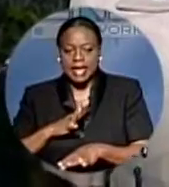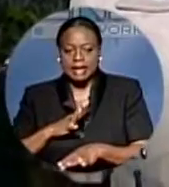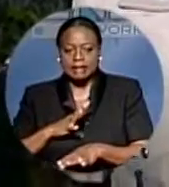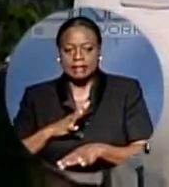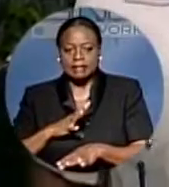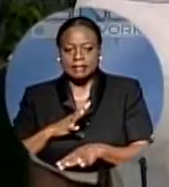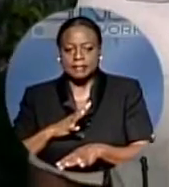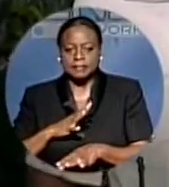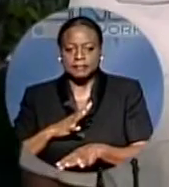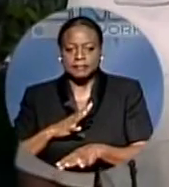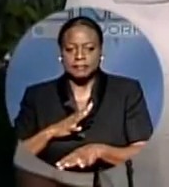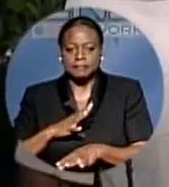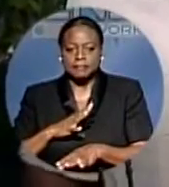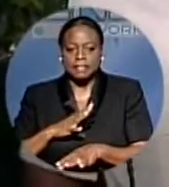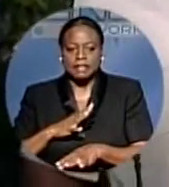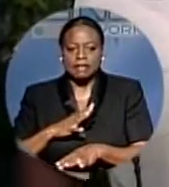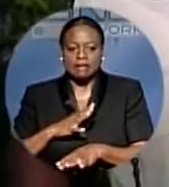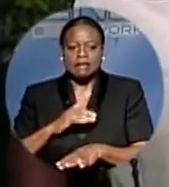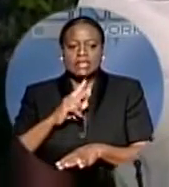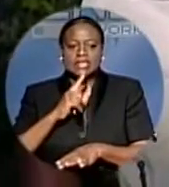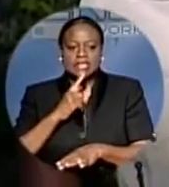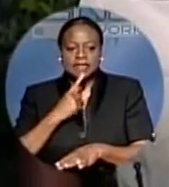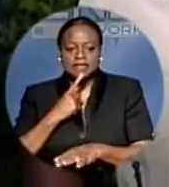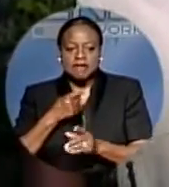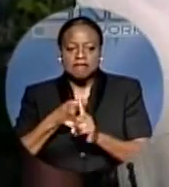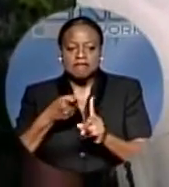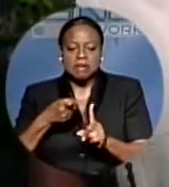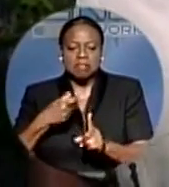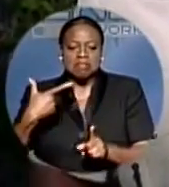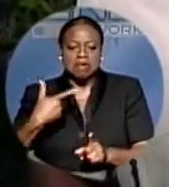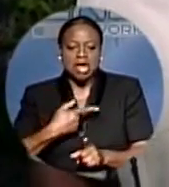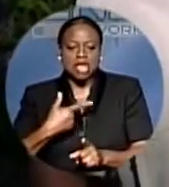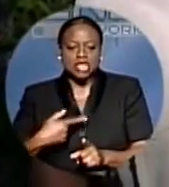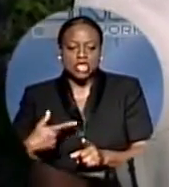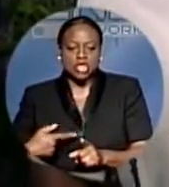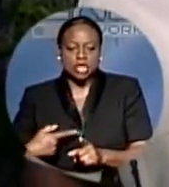establishment, suffering from gunshot wound.